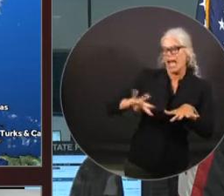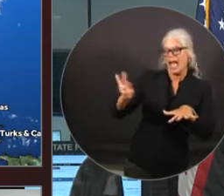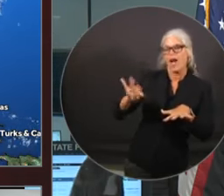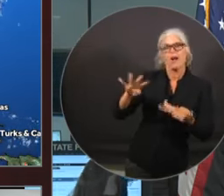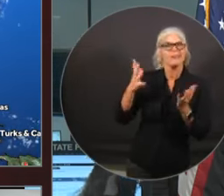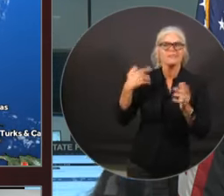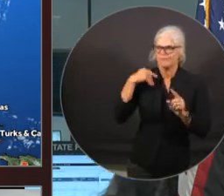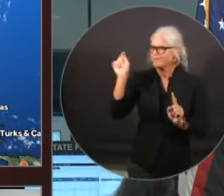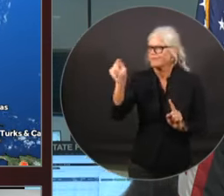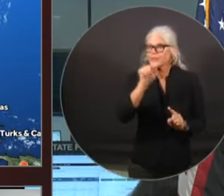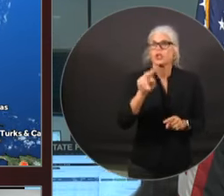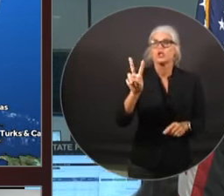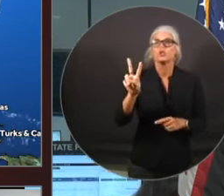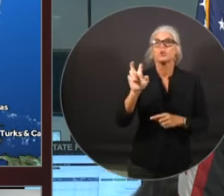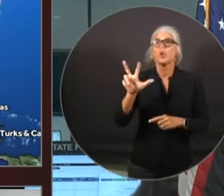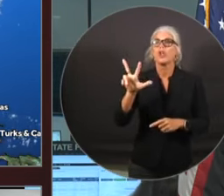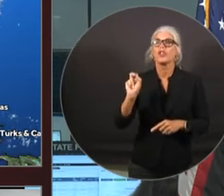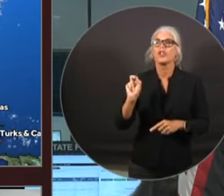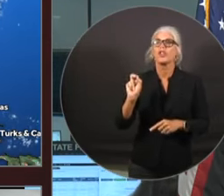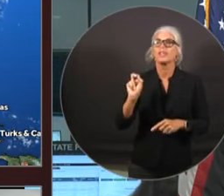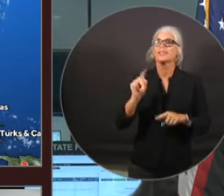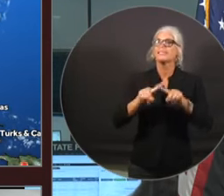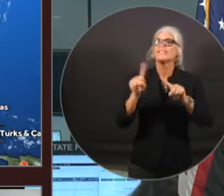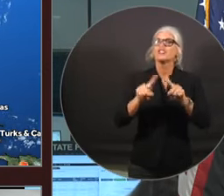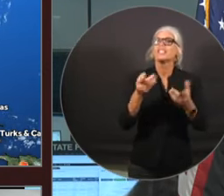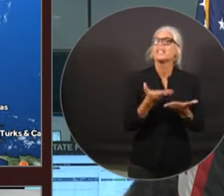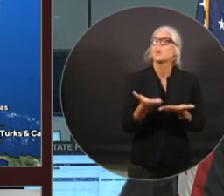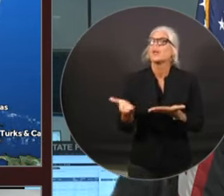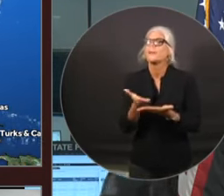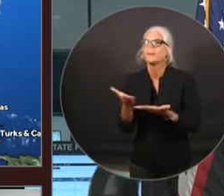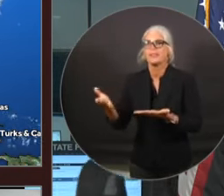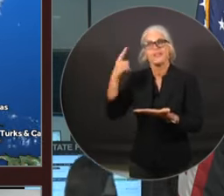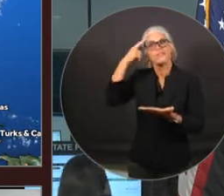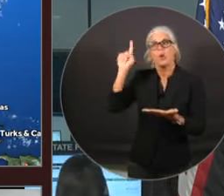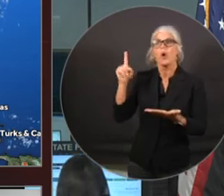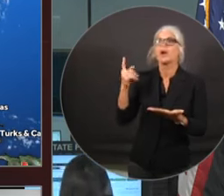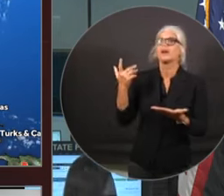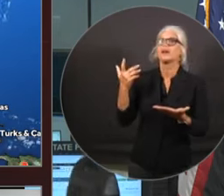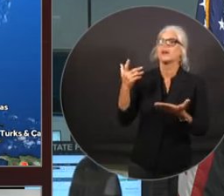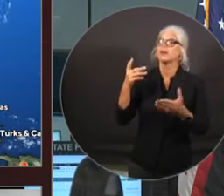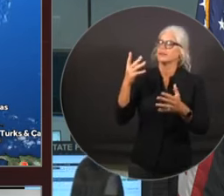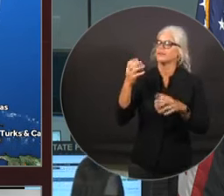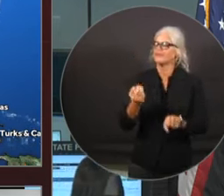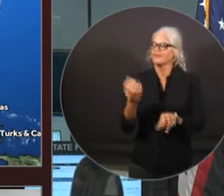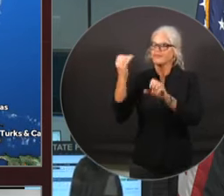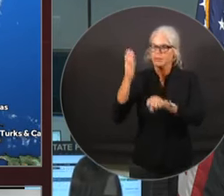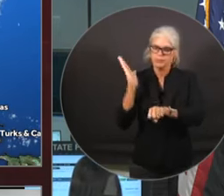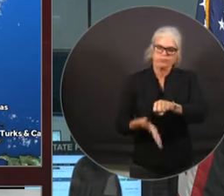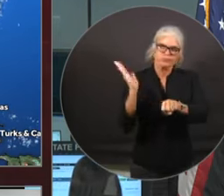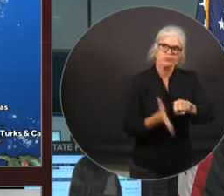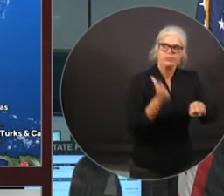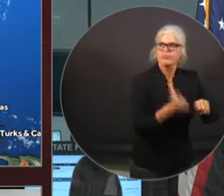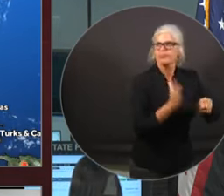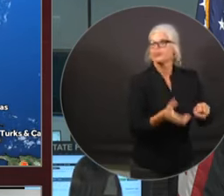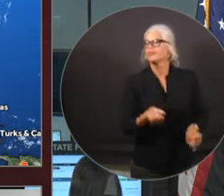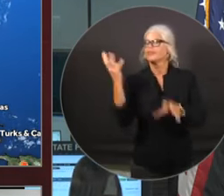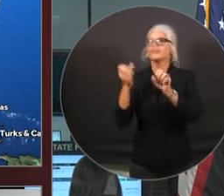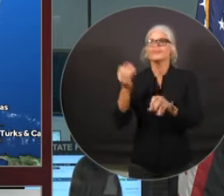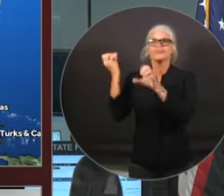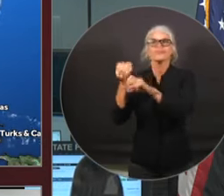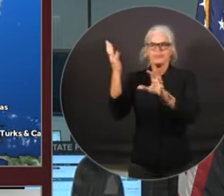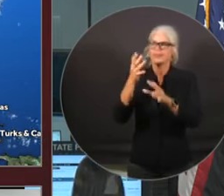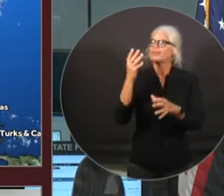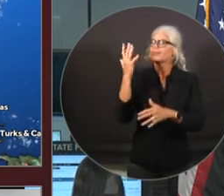pieces of heavy equipment and trucks for cut and toss operations, 120 bridge inspectors, 120 cut and toss